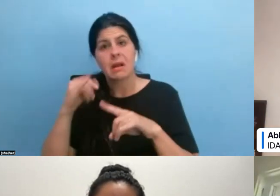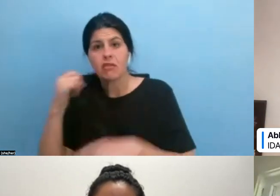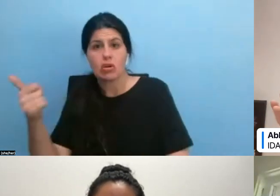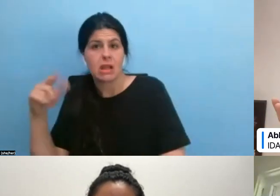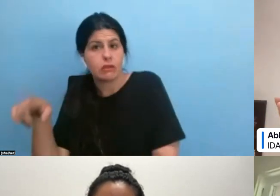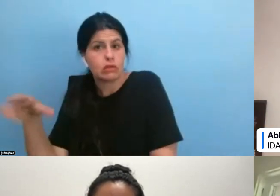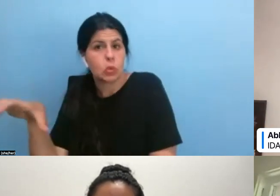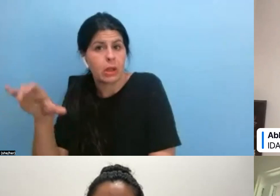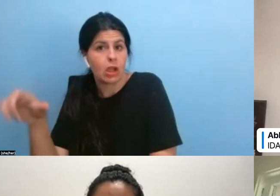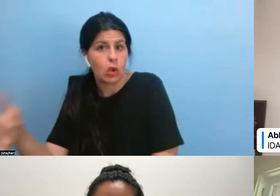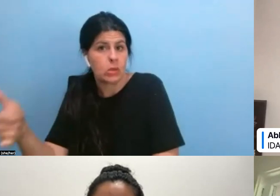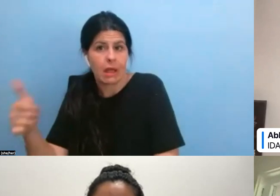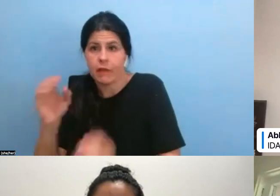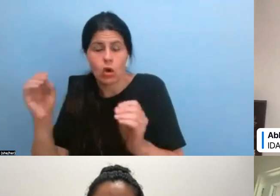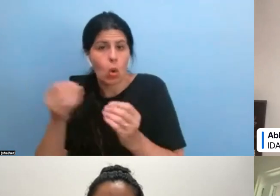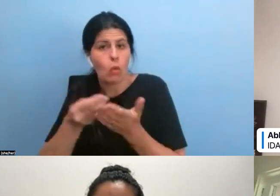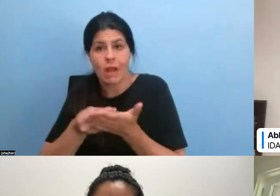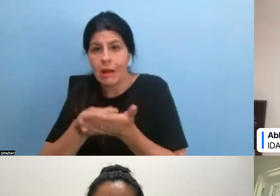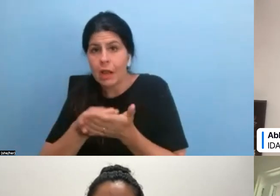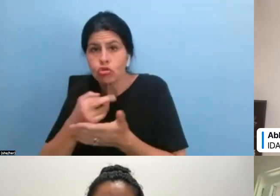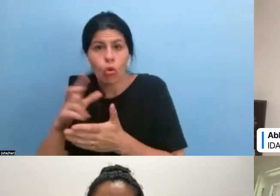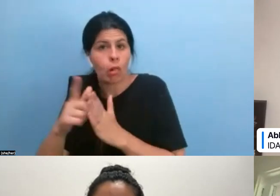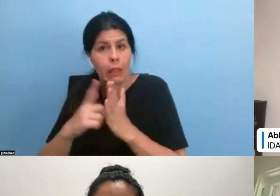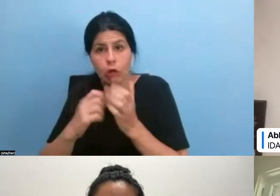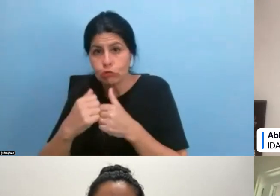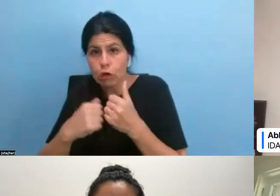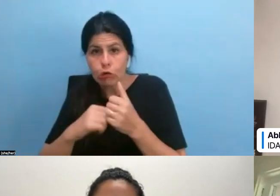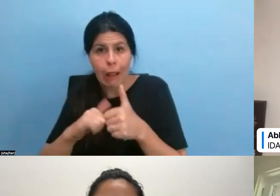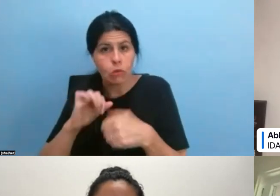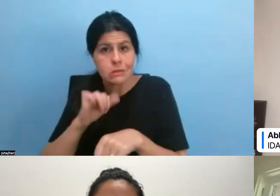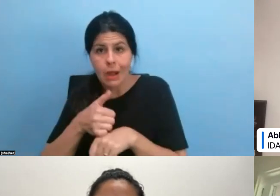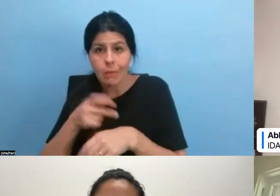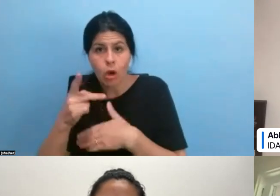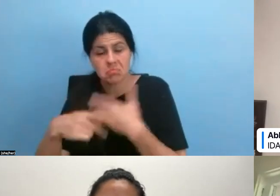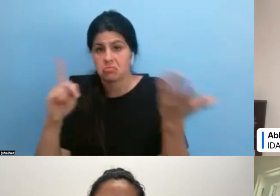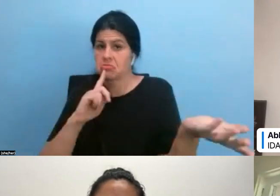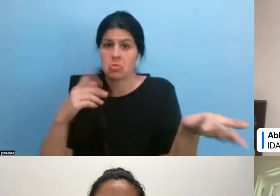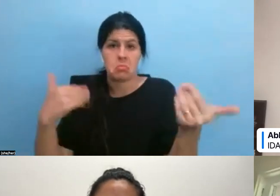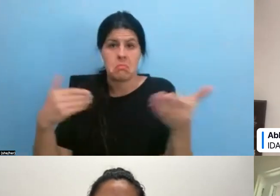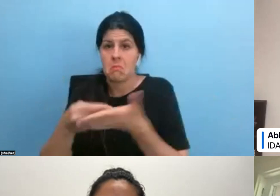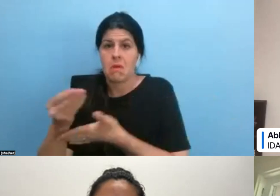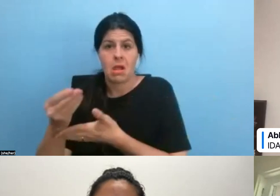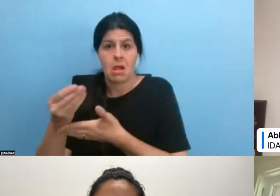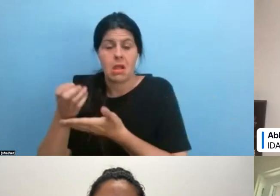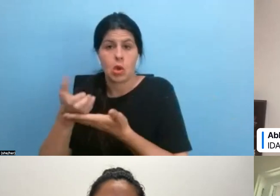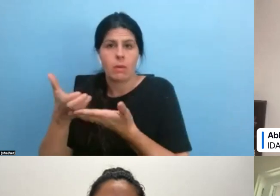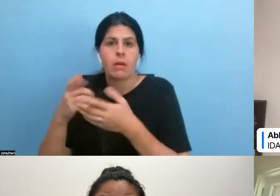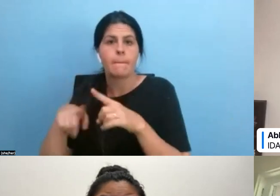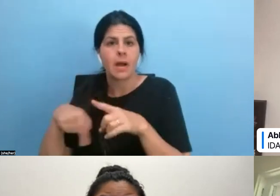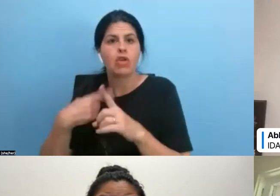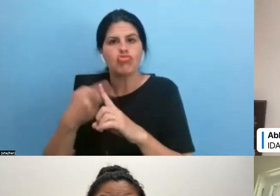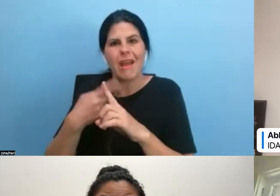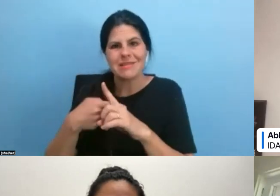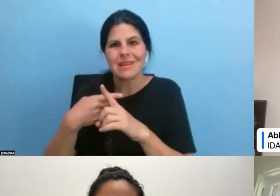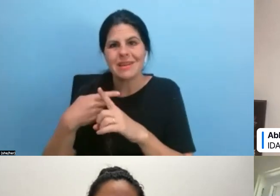behind how you've set up the project, then, um, yeah, sure, buy, buy the equipment. I mean, but renting the equipment, they clean it for you in between your